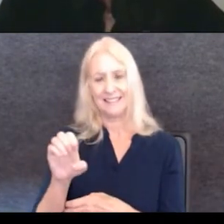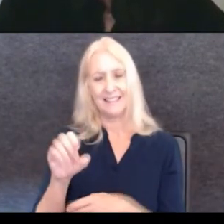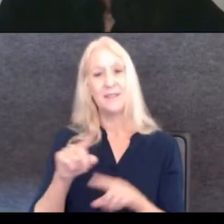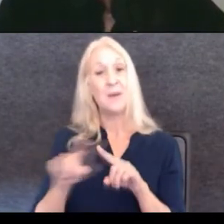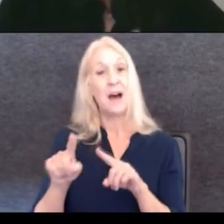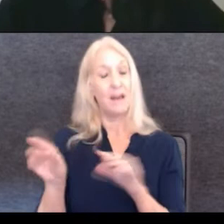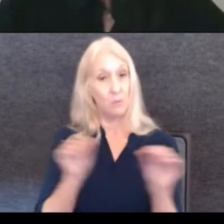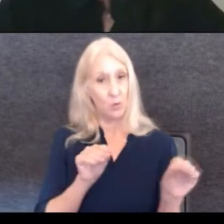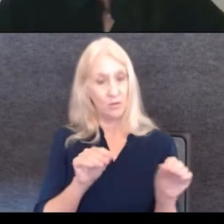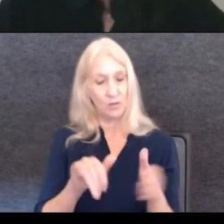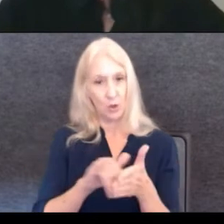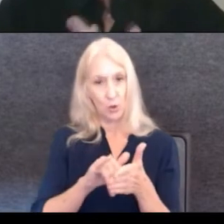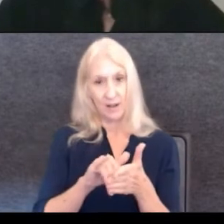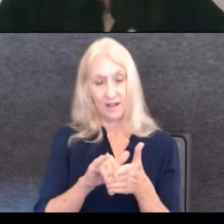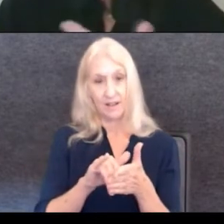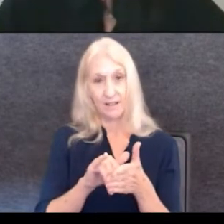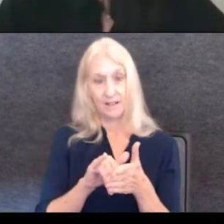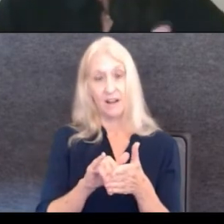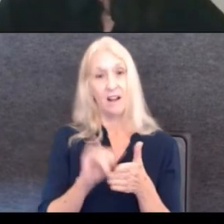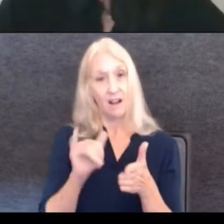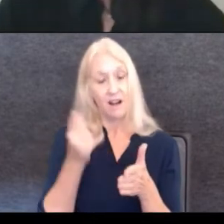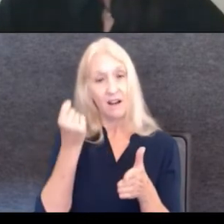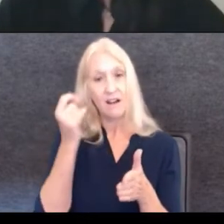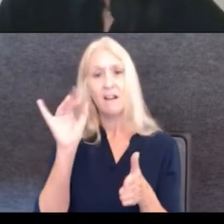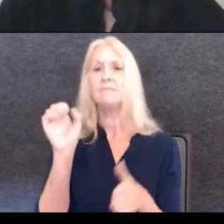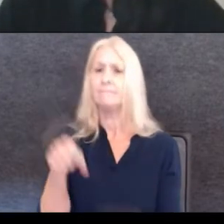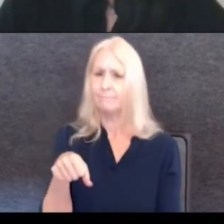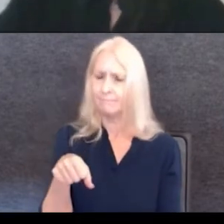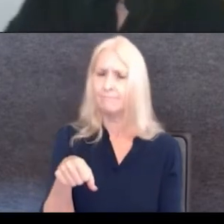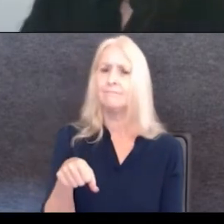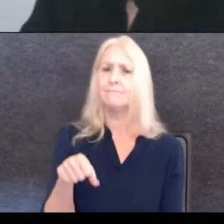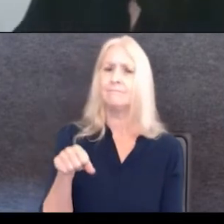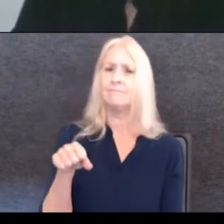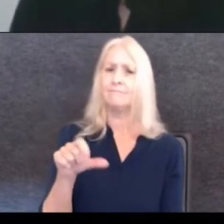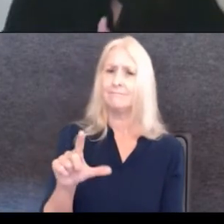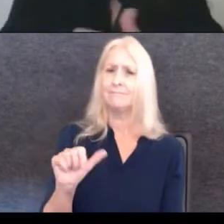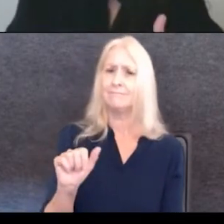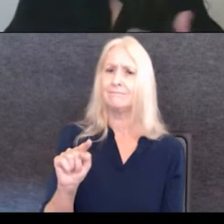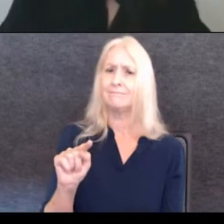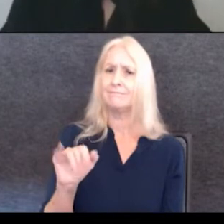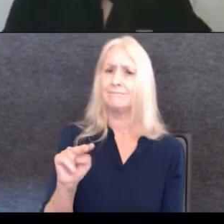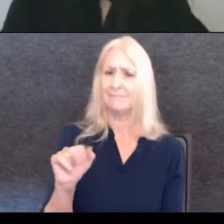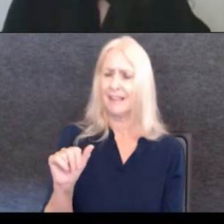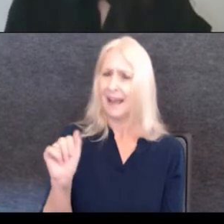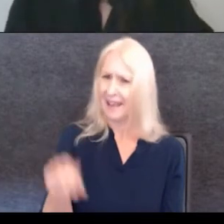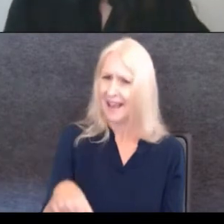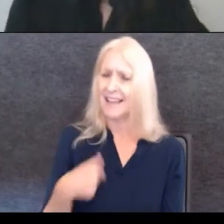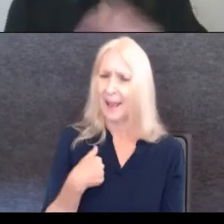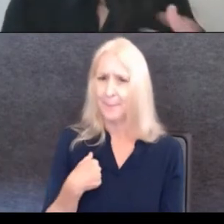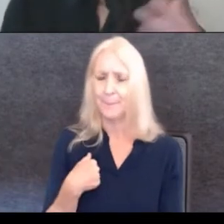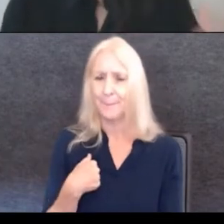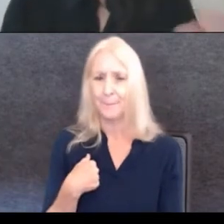York, I realized that, yes, I am a Latina. And, and it was great to